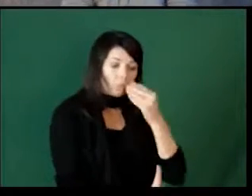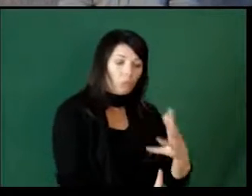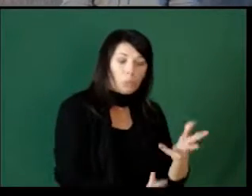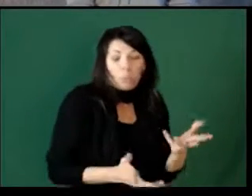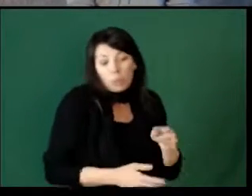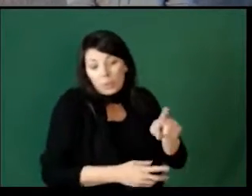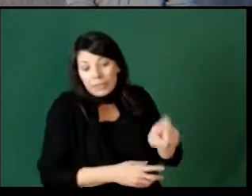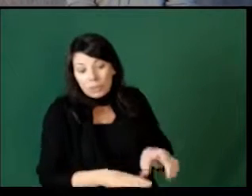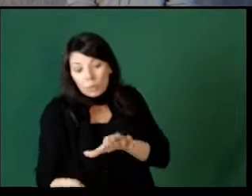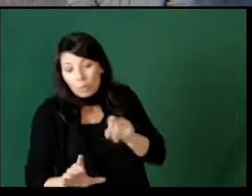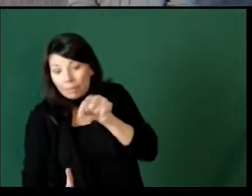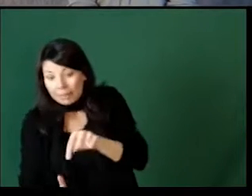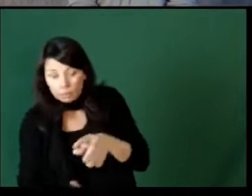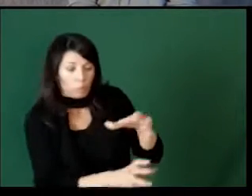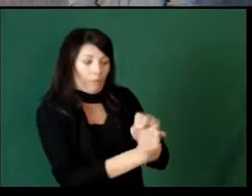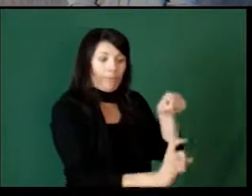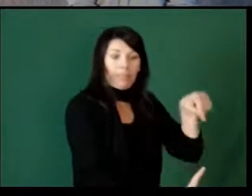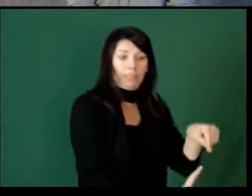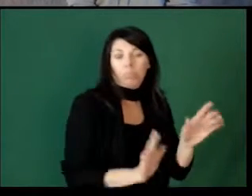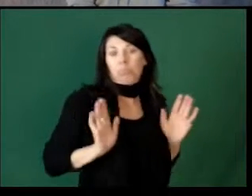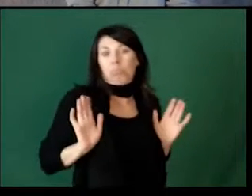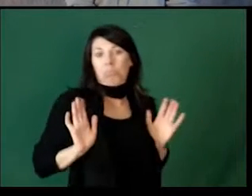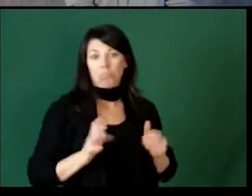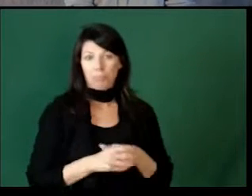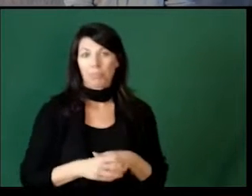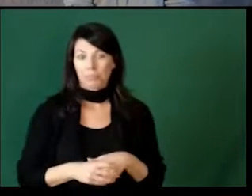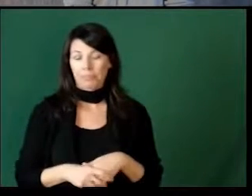informing them what they need to do to move on.